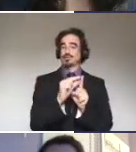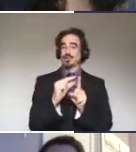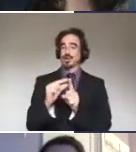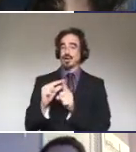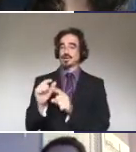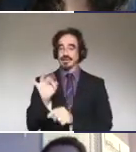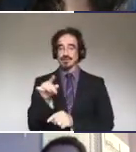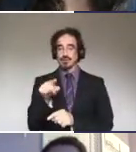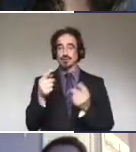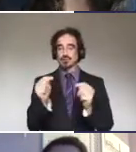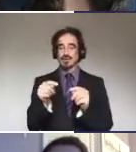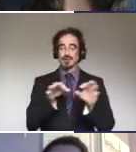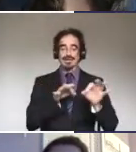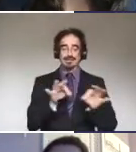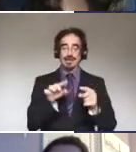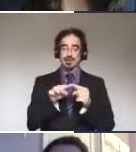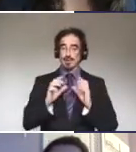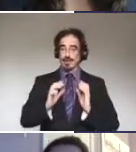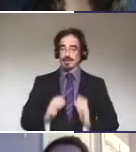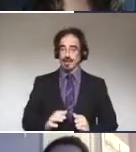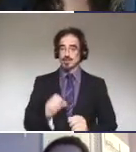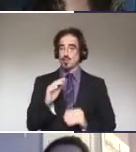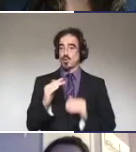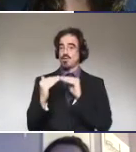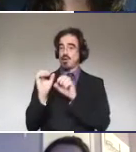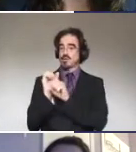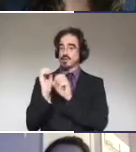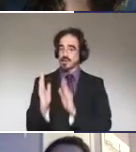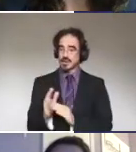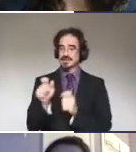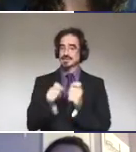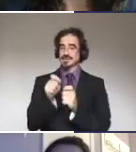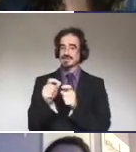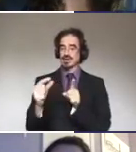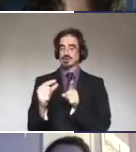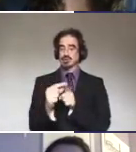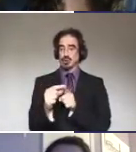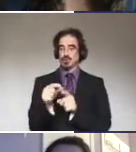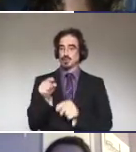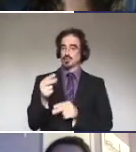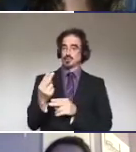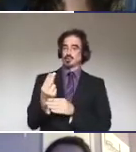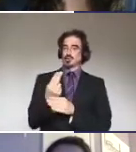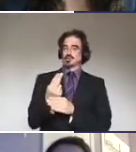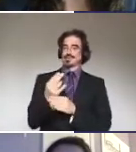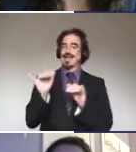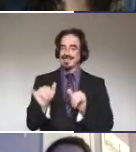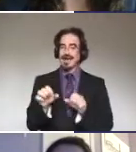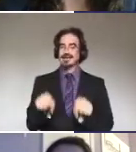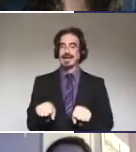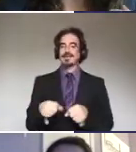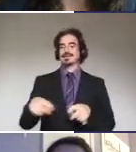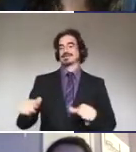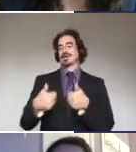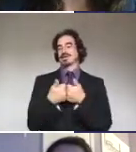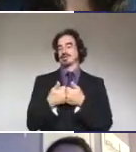or colleague a certain term that you may use, that can be difficult. Since part